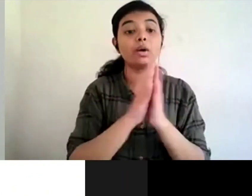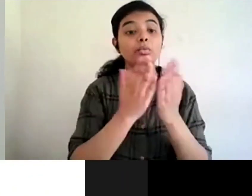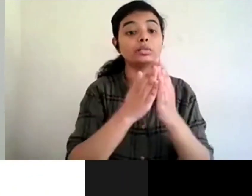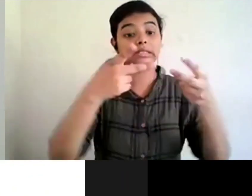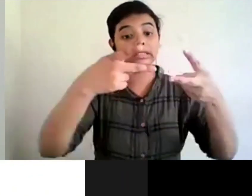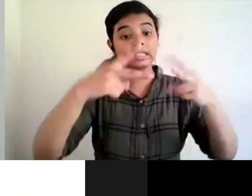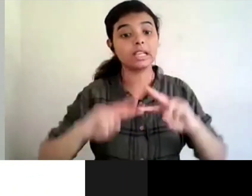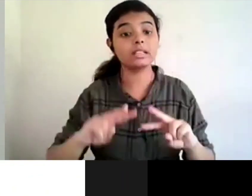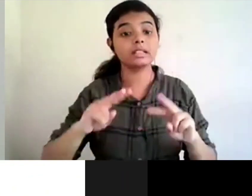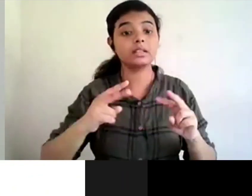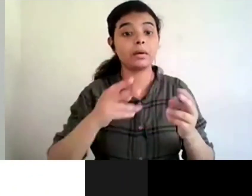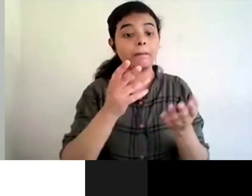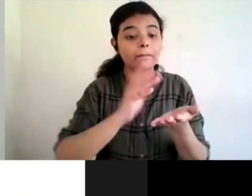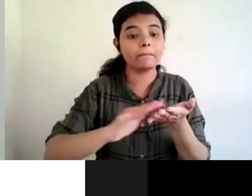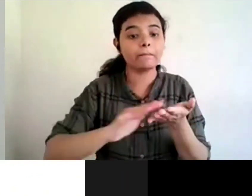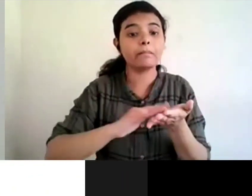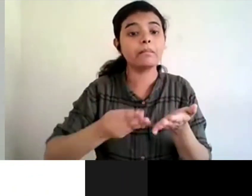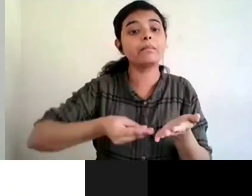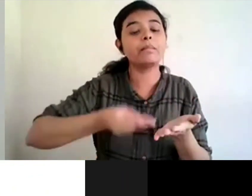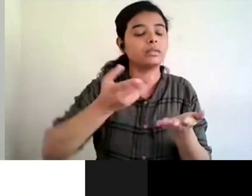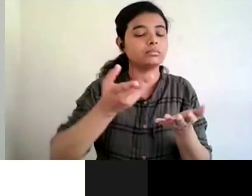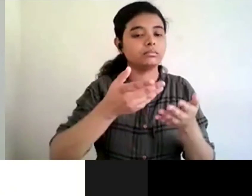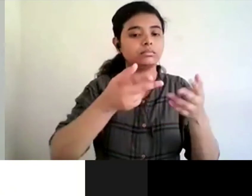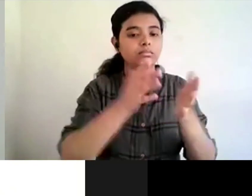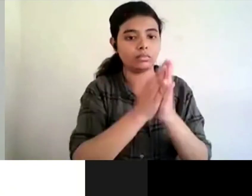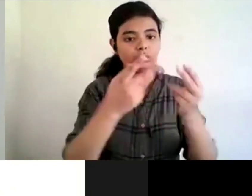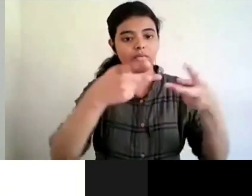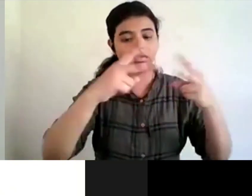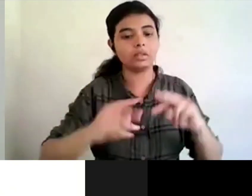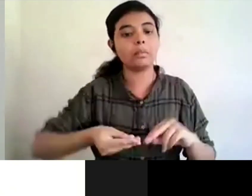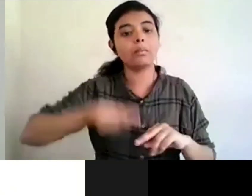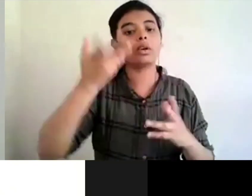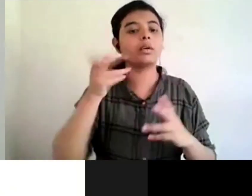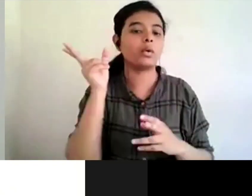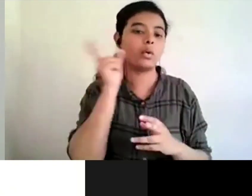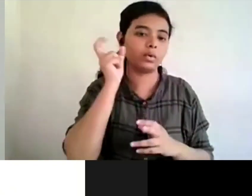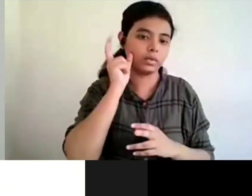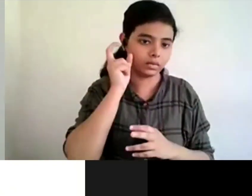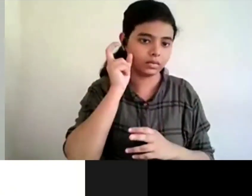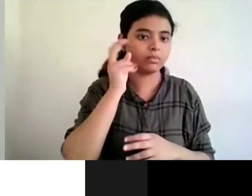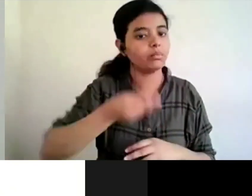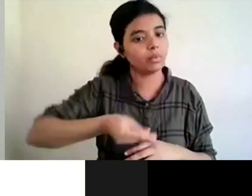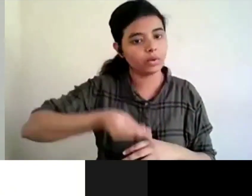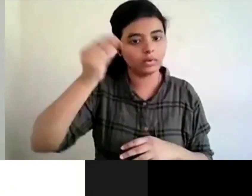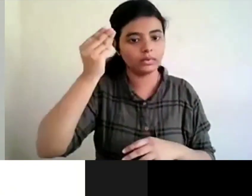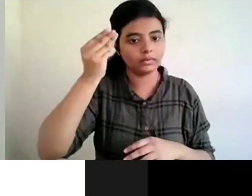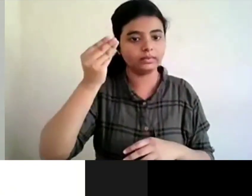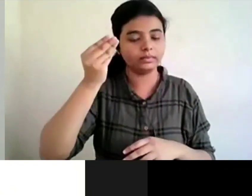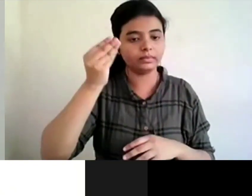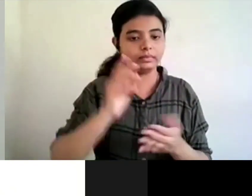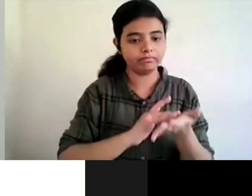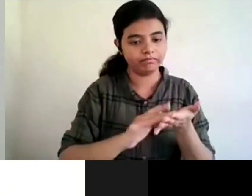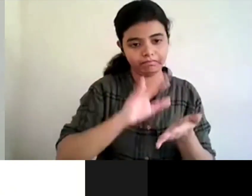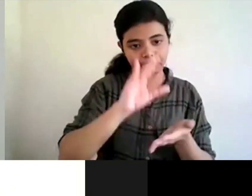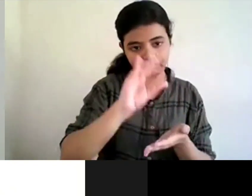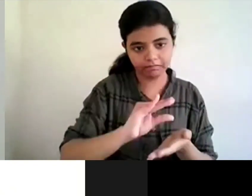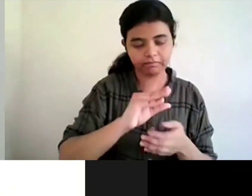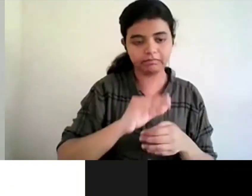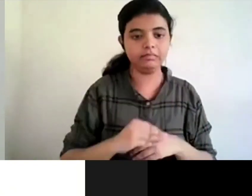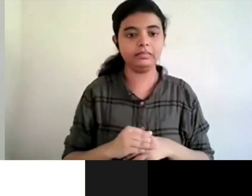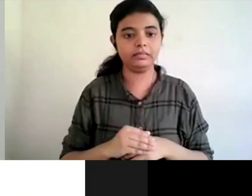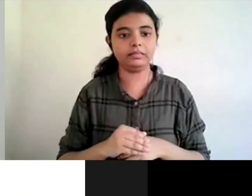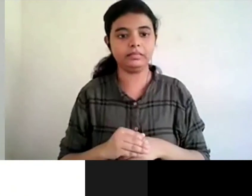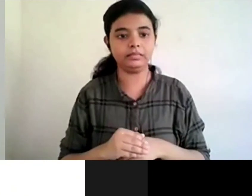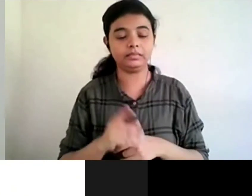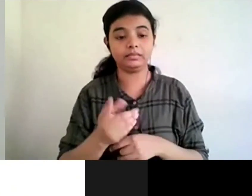we have international exchange mechanism also put in place uh for that uh in